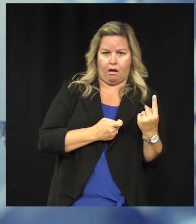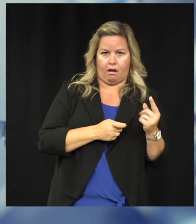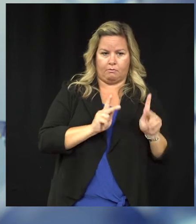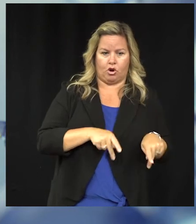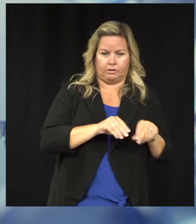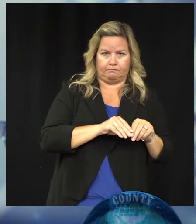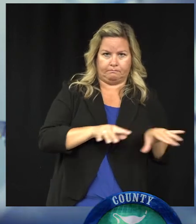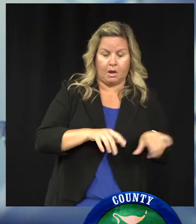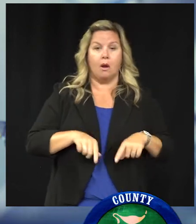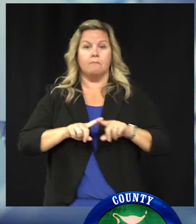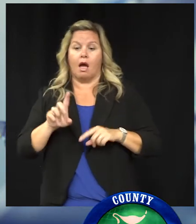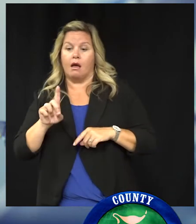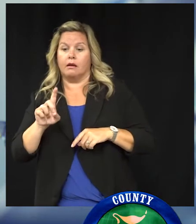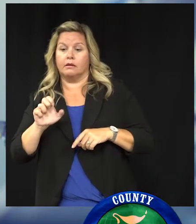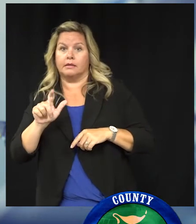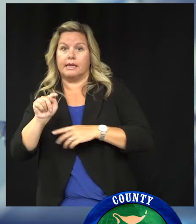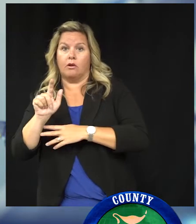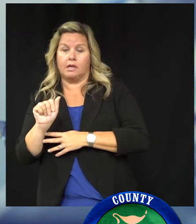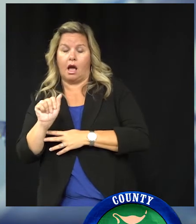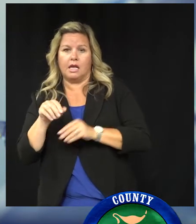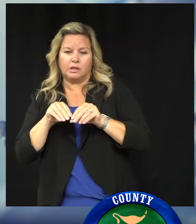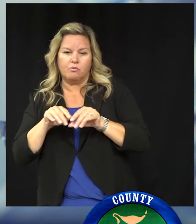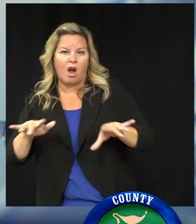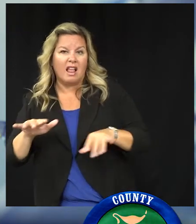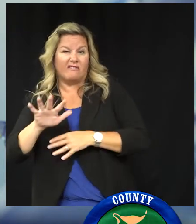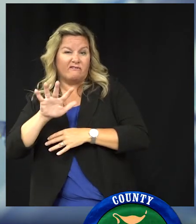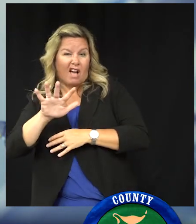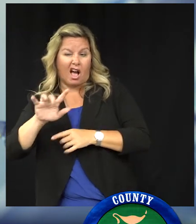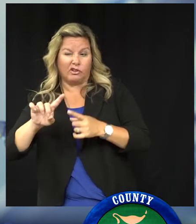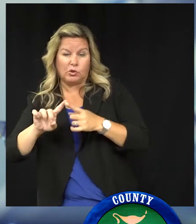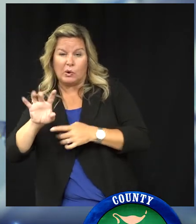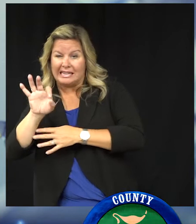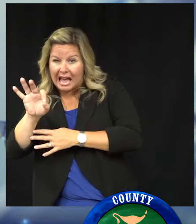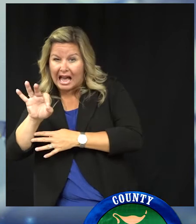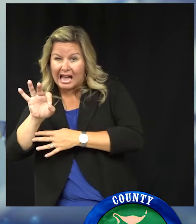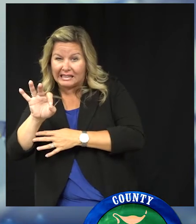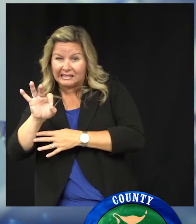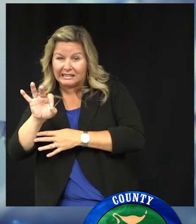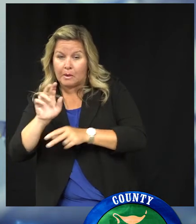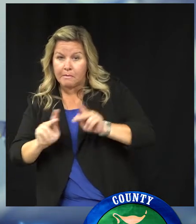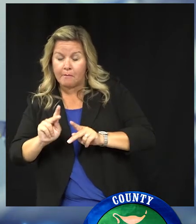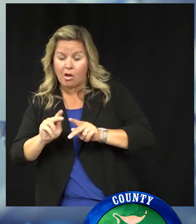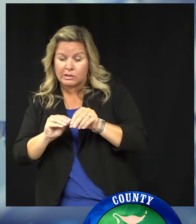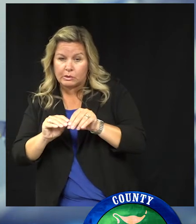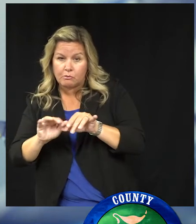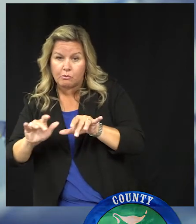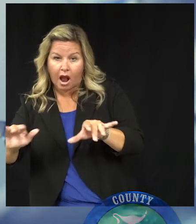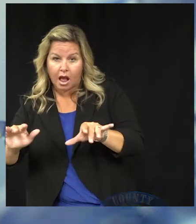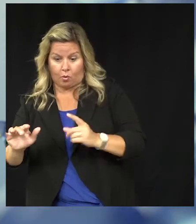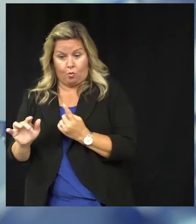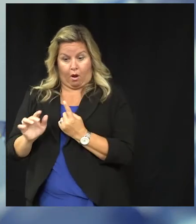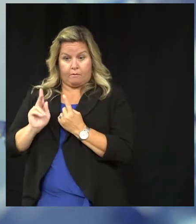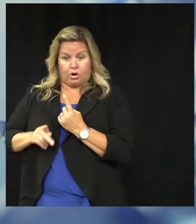infected person on average is spreading it to between five and nine people. So you can see that a case a